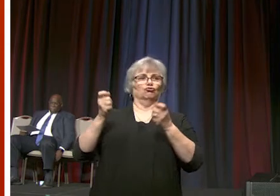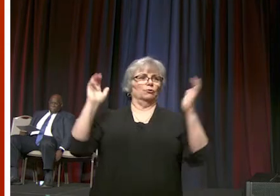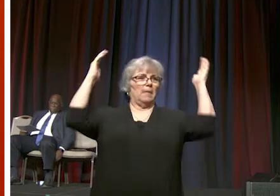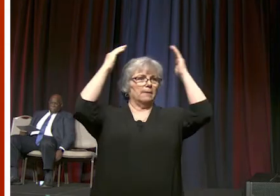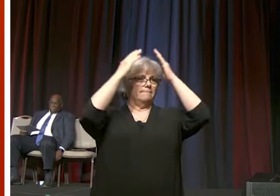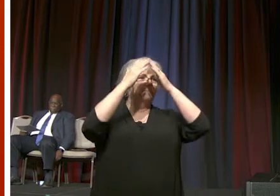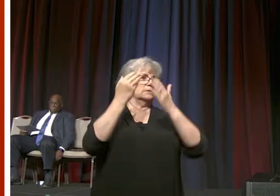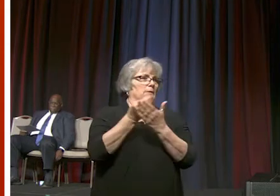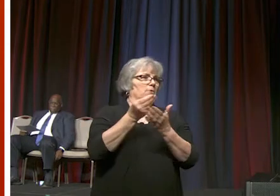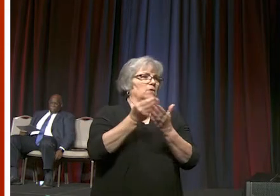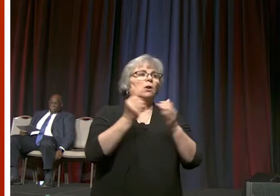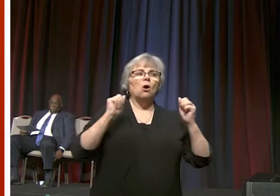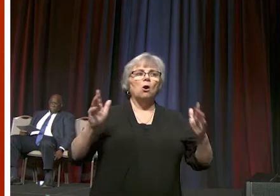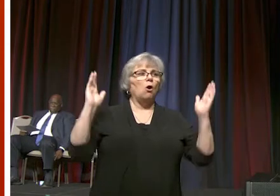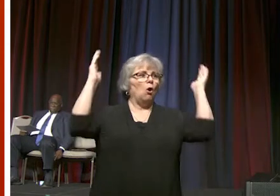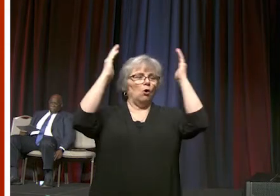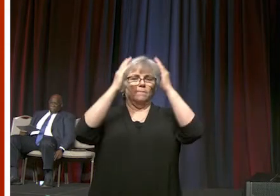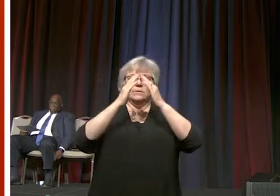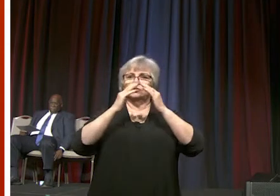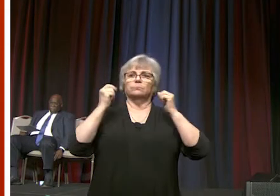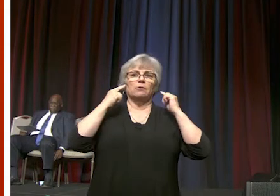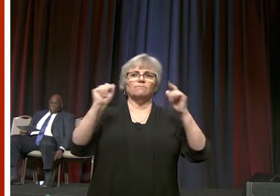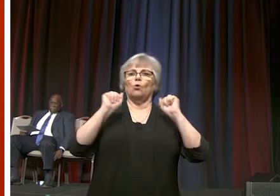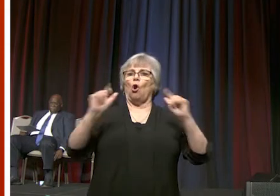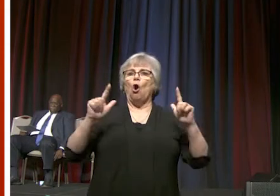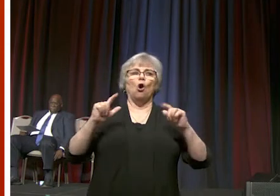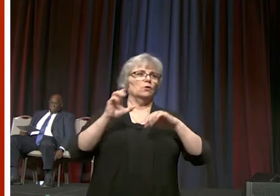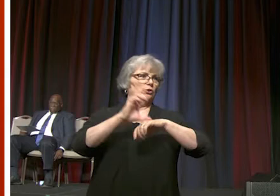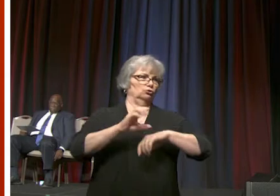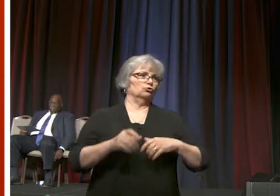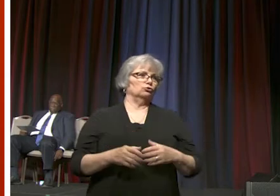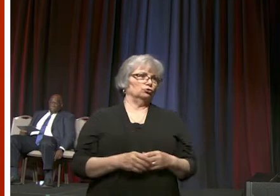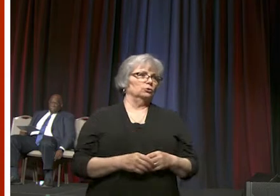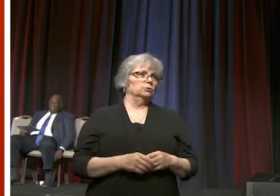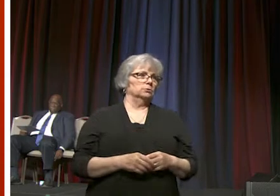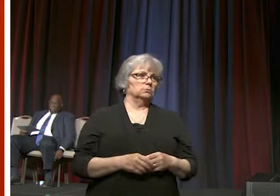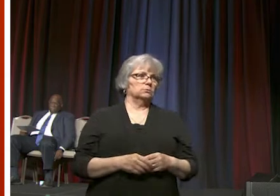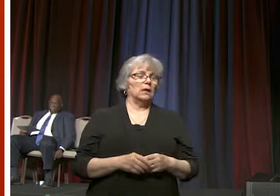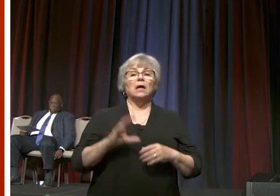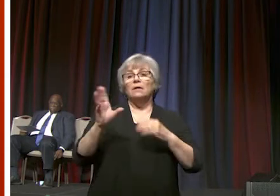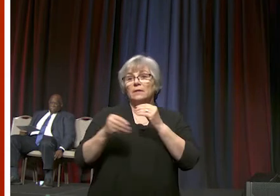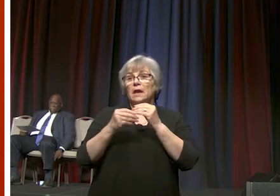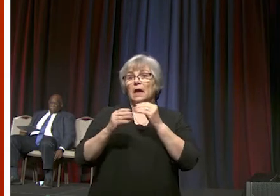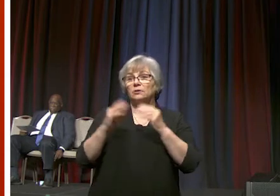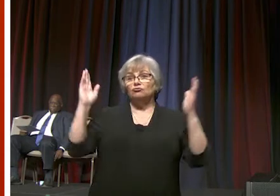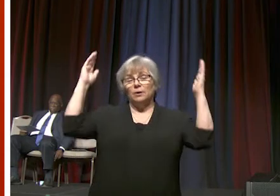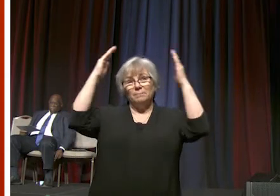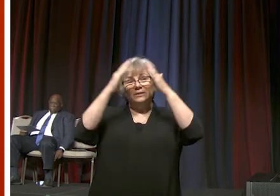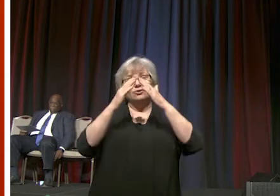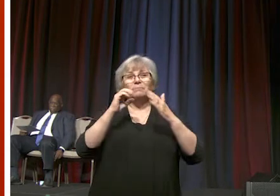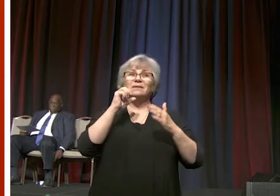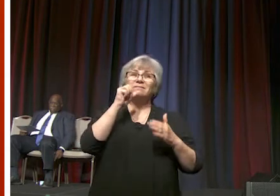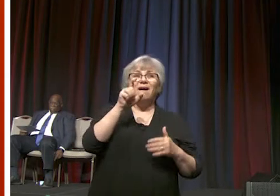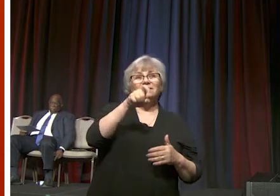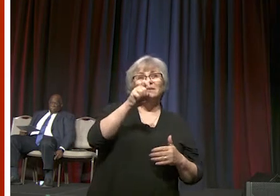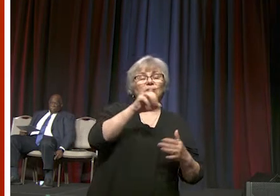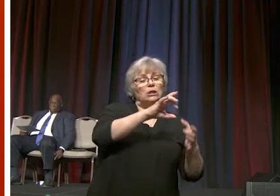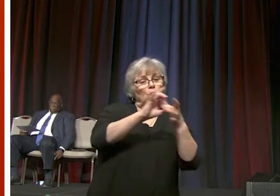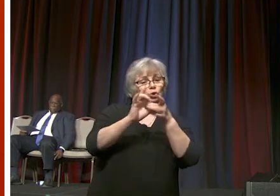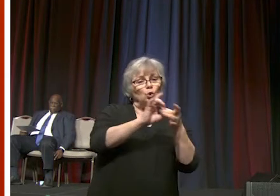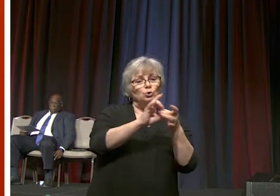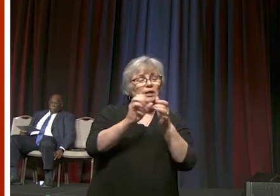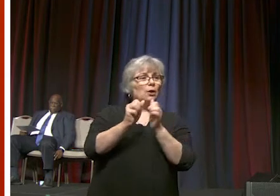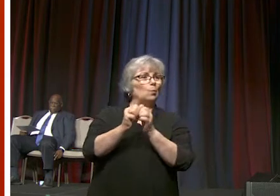bishops are bishops of the whole church and the extra bishops aren't necessarily associated with an